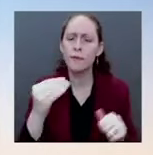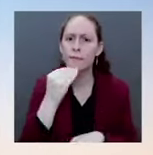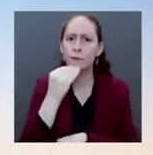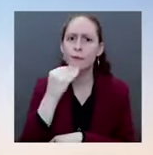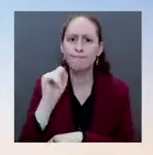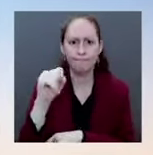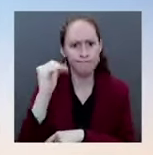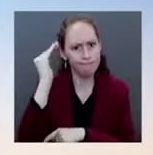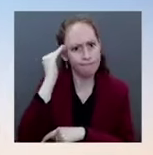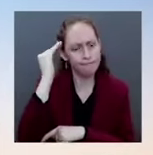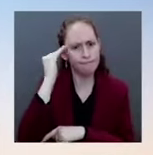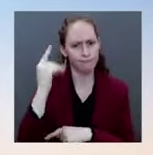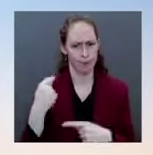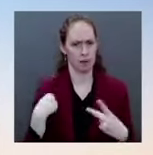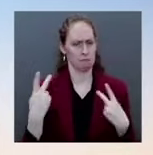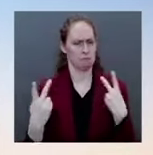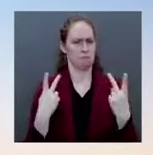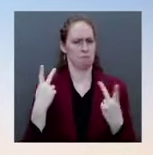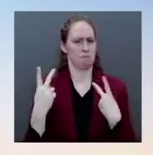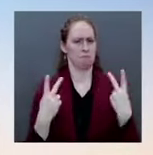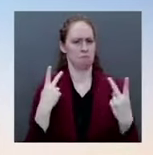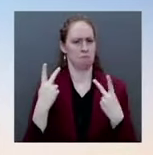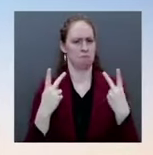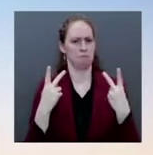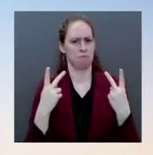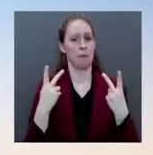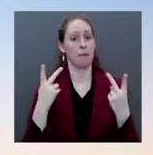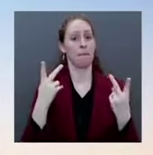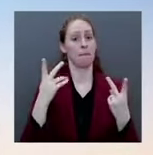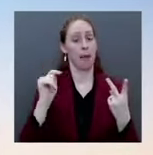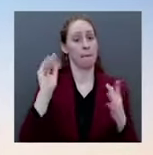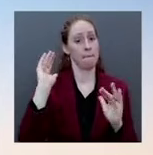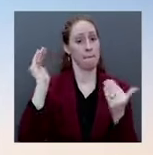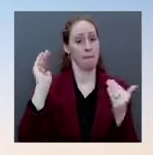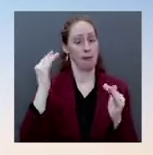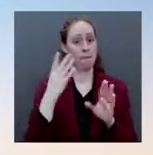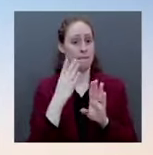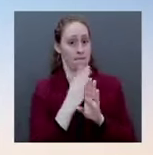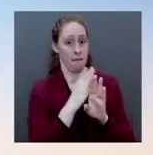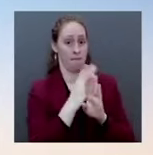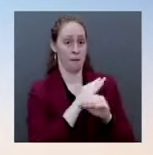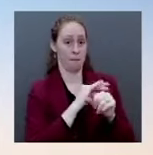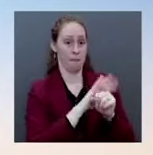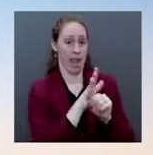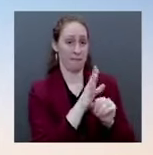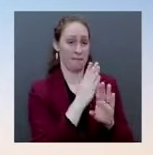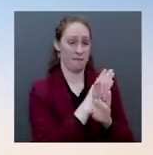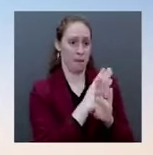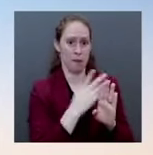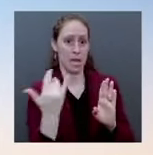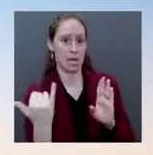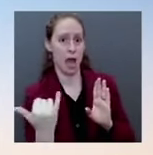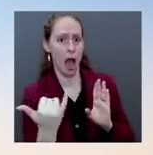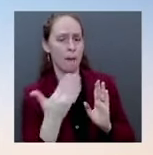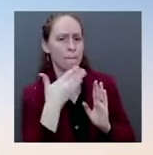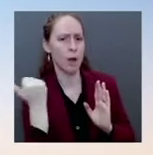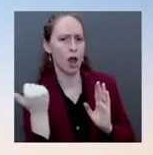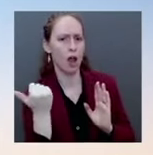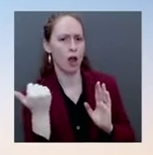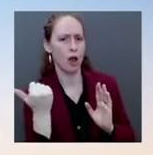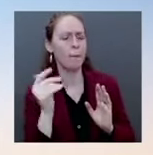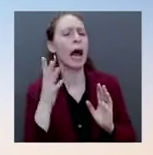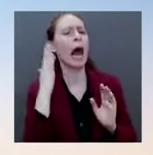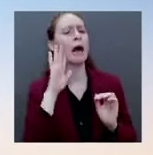pre-pandemic, so in a pretty healthy place. But that doesn't mean that there's logistical challenges at bottlenecks that may be